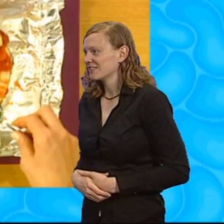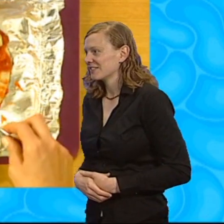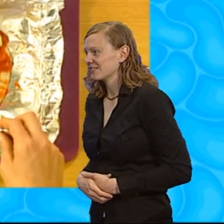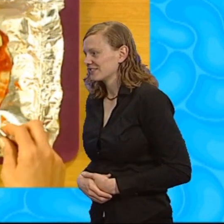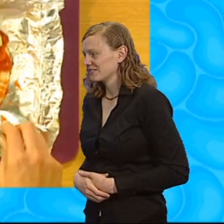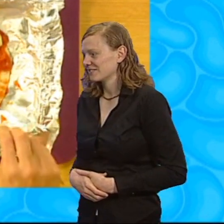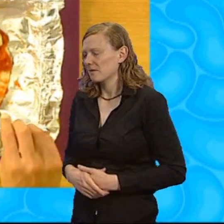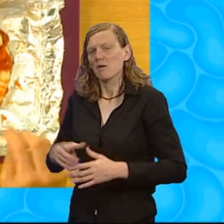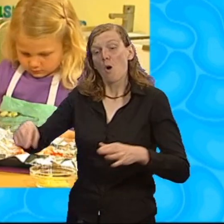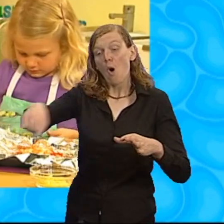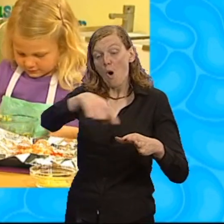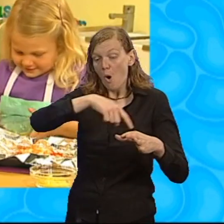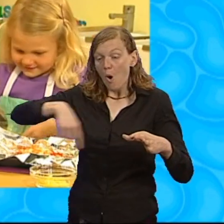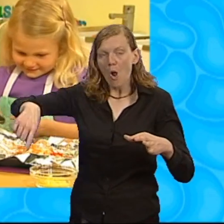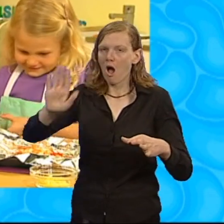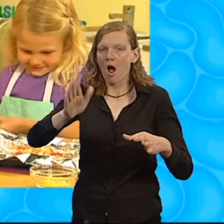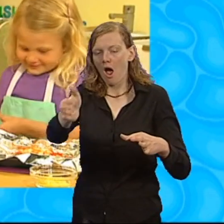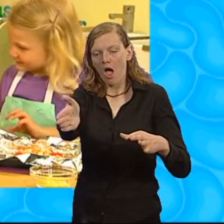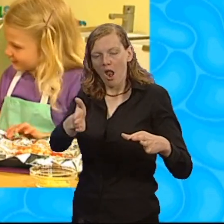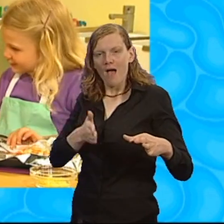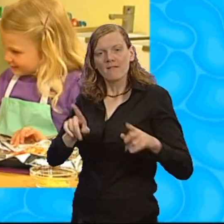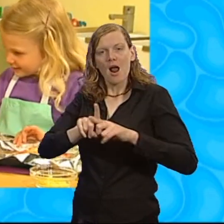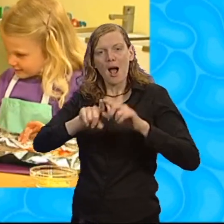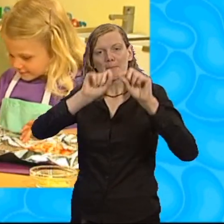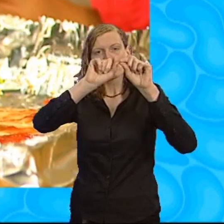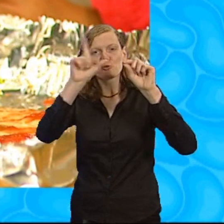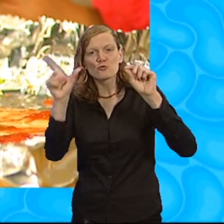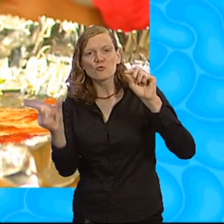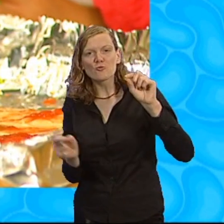A bit like half a moon. It is half a moon.